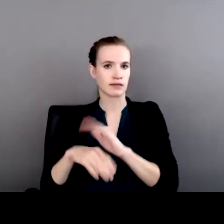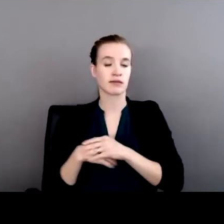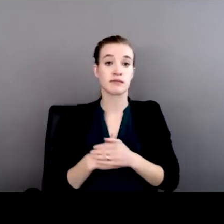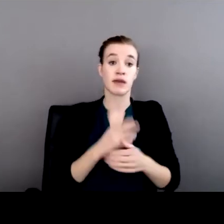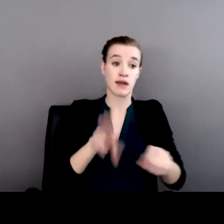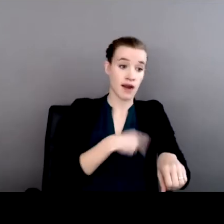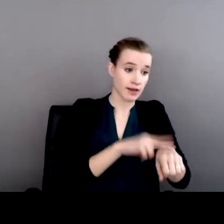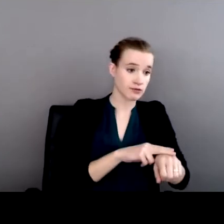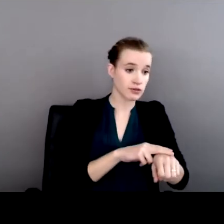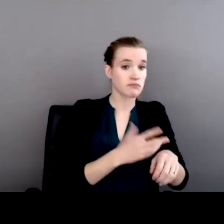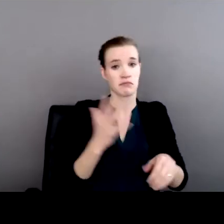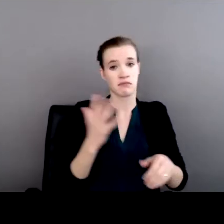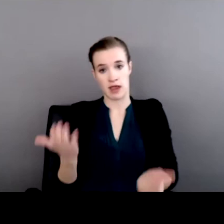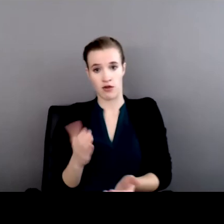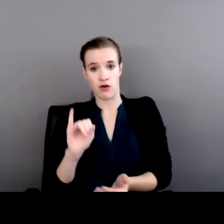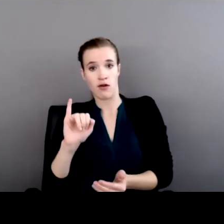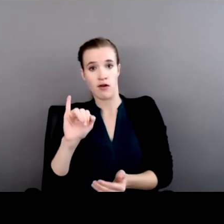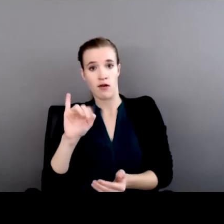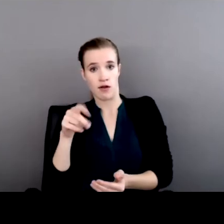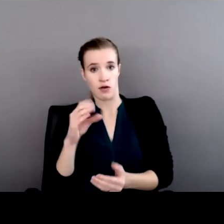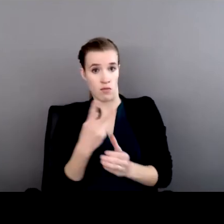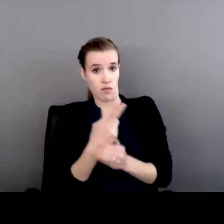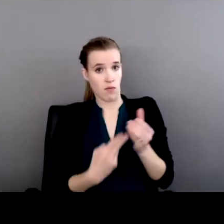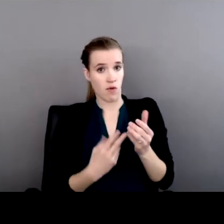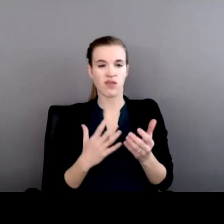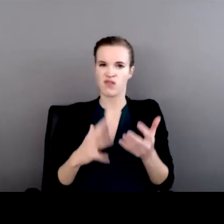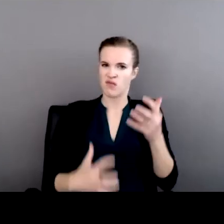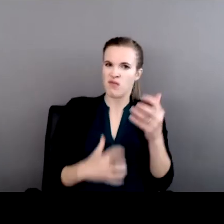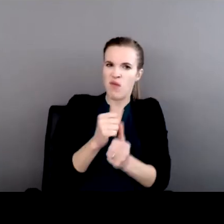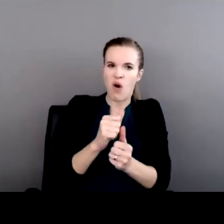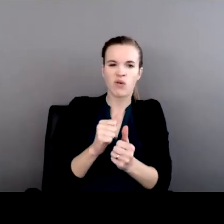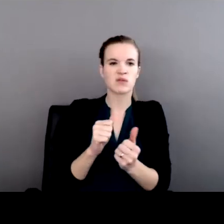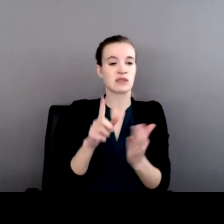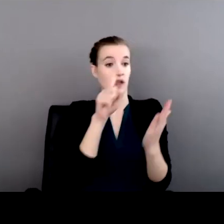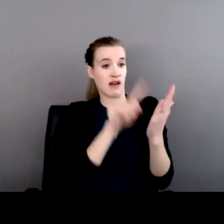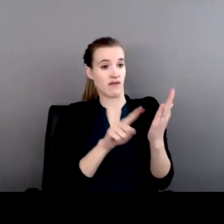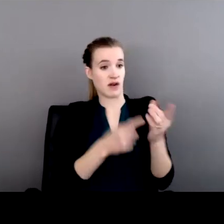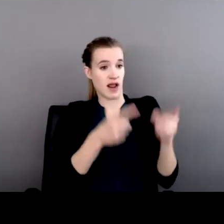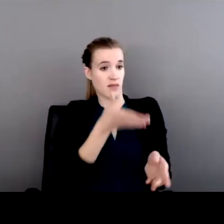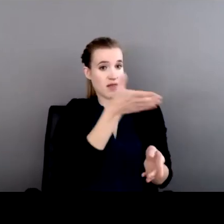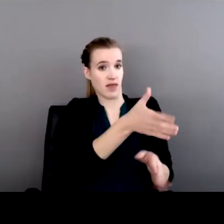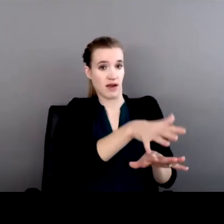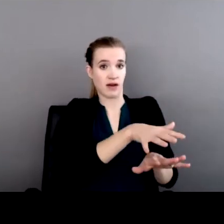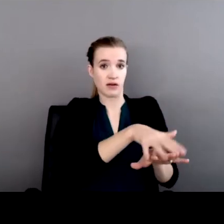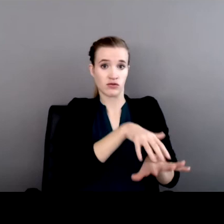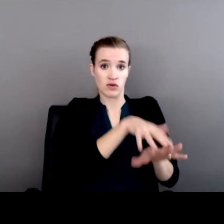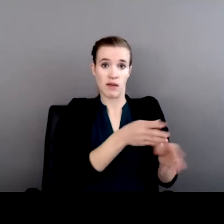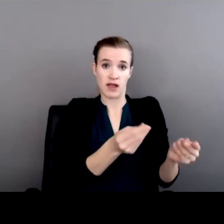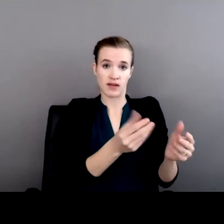large majority of investigations and prosecutions on tribal lands are violent crimes.